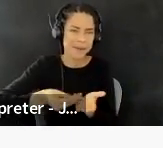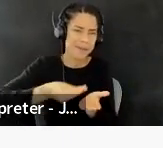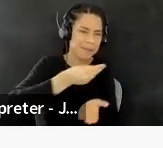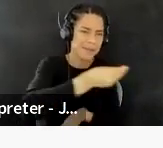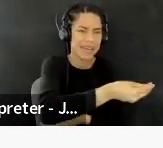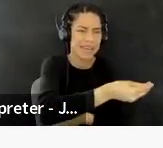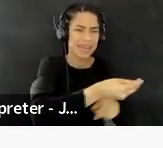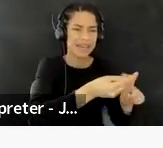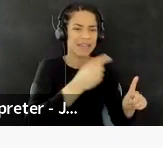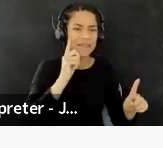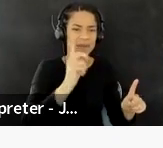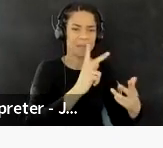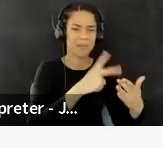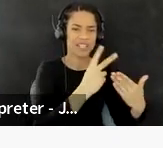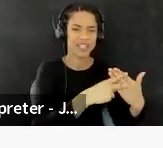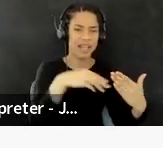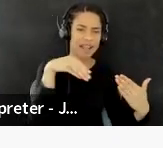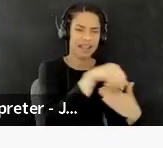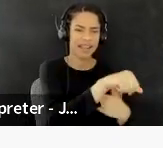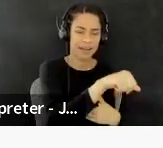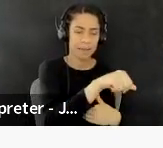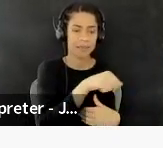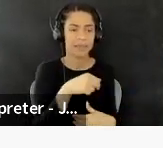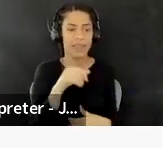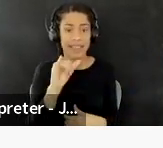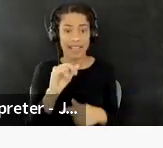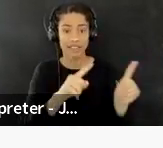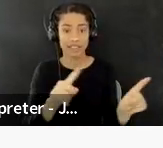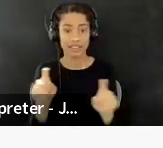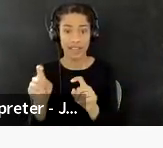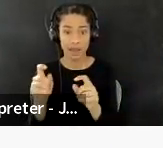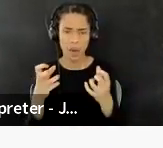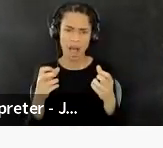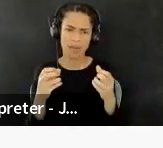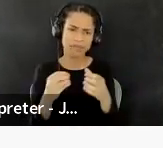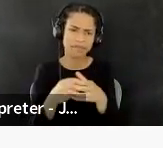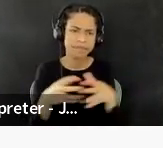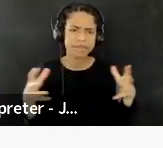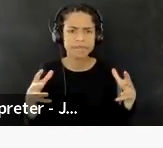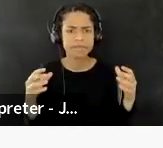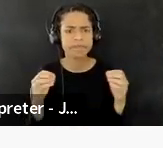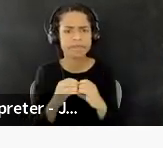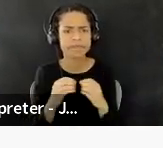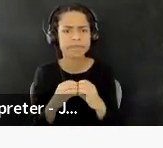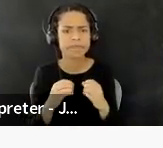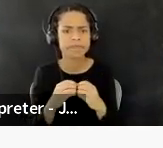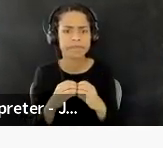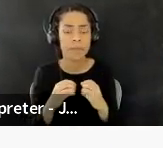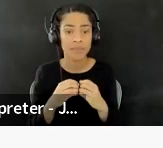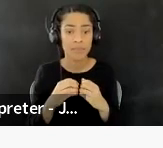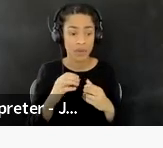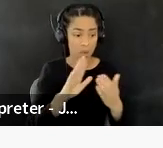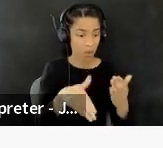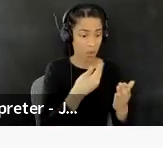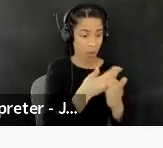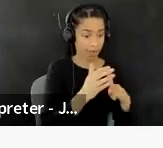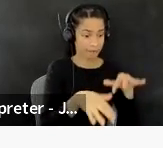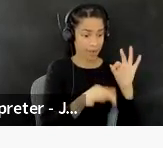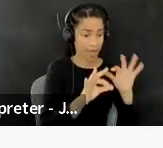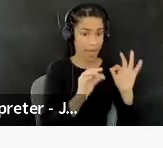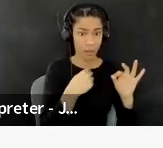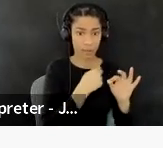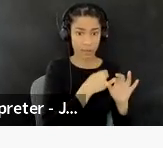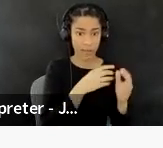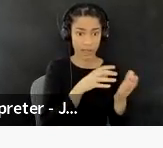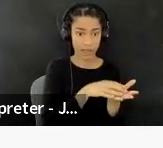to advise, revise and expand the survey to include, uh, key findings from this first round of the survey and emphasize